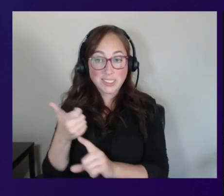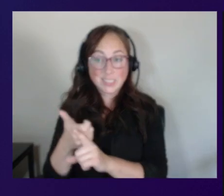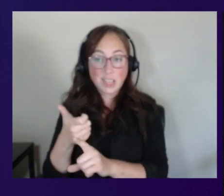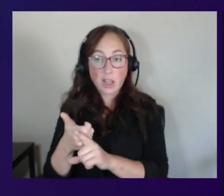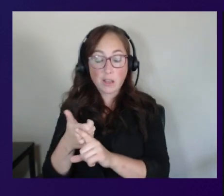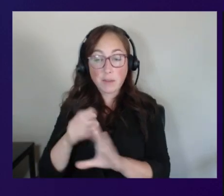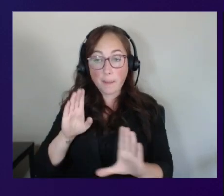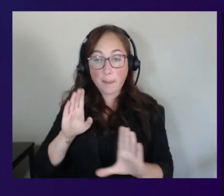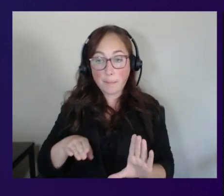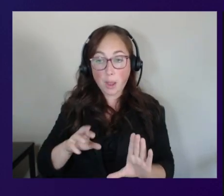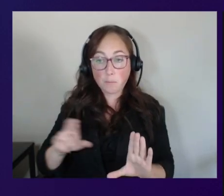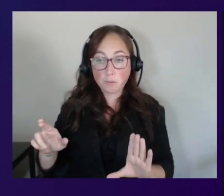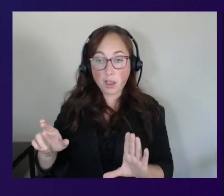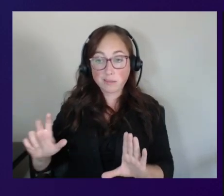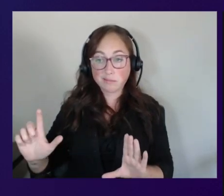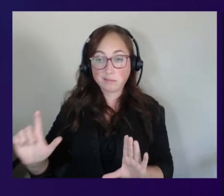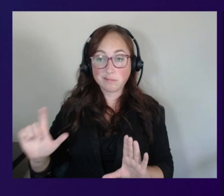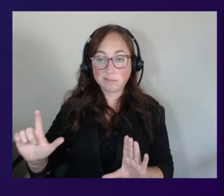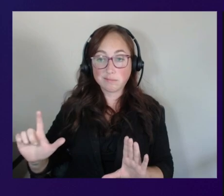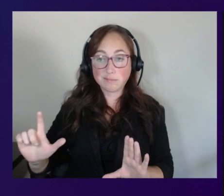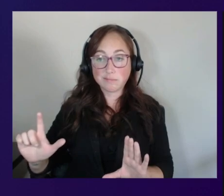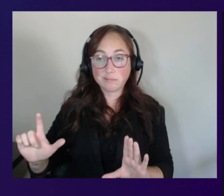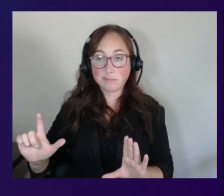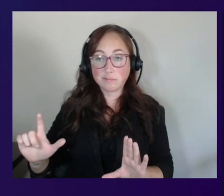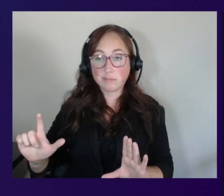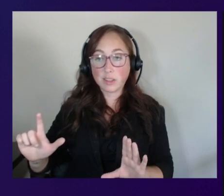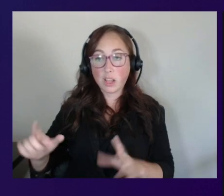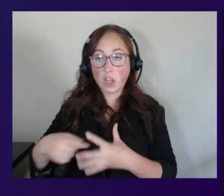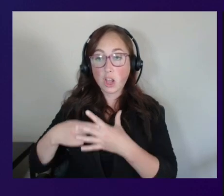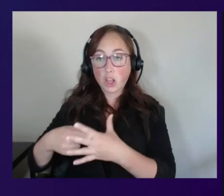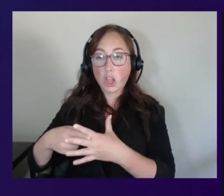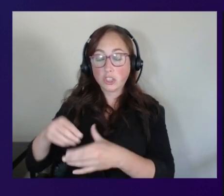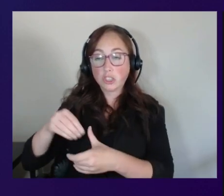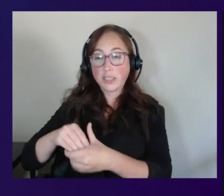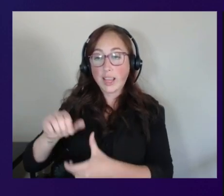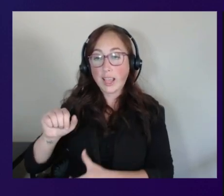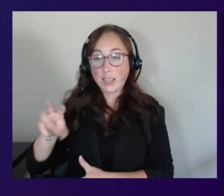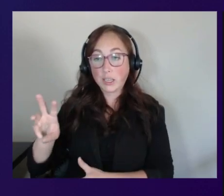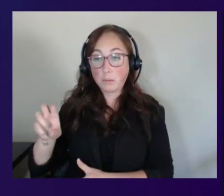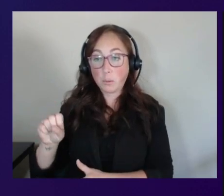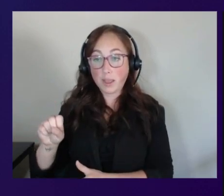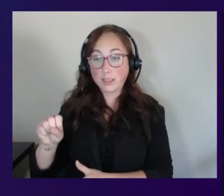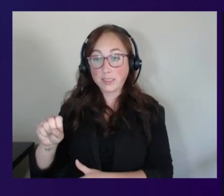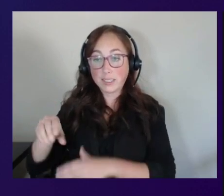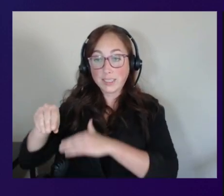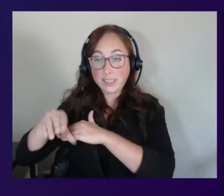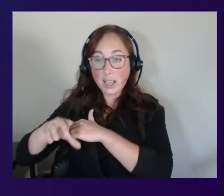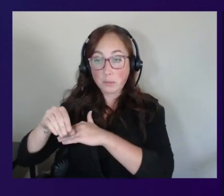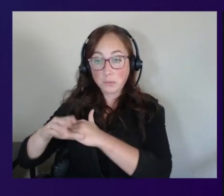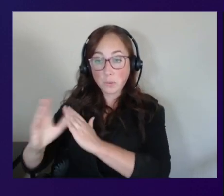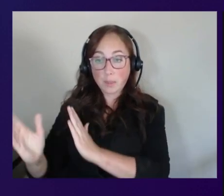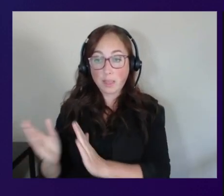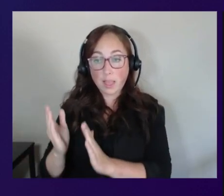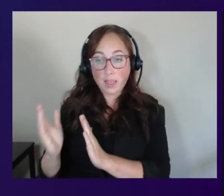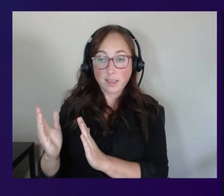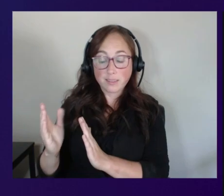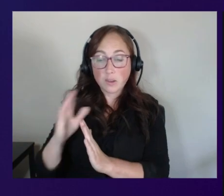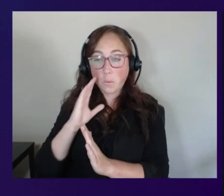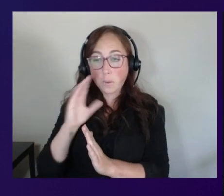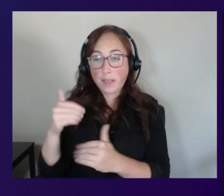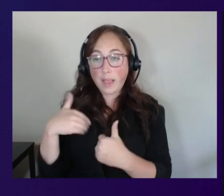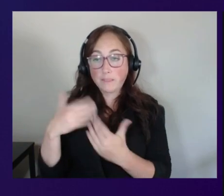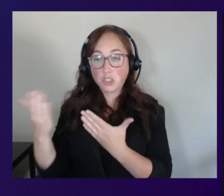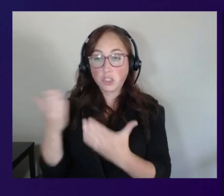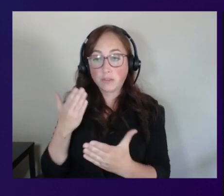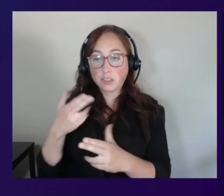hand side of the page there's a launch in the aws console button if you click on that it's going to go ahead and take you to our service called cloud formation